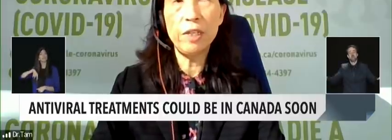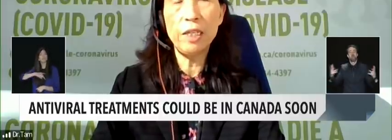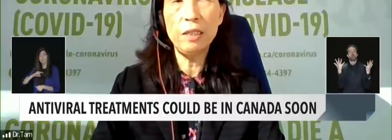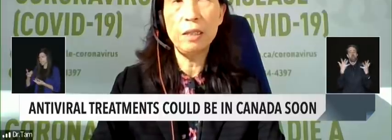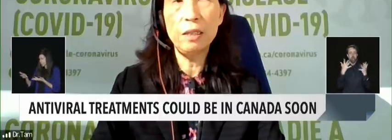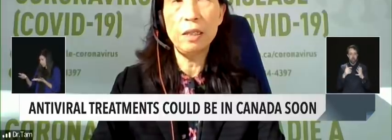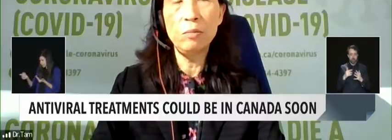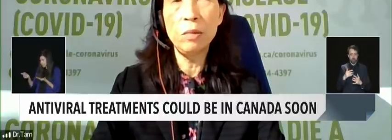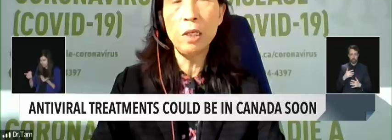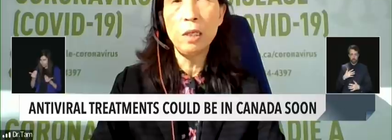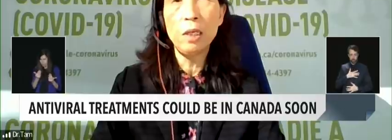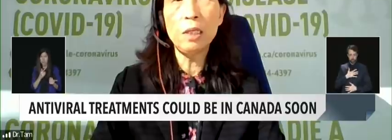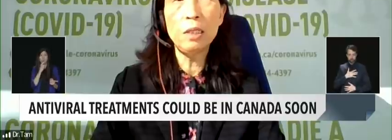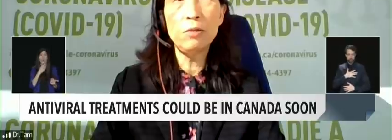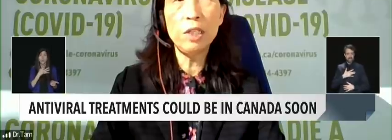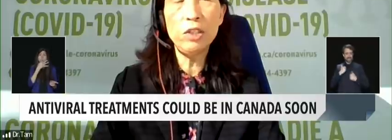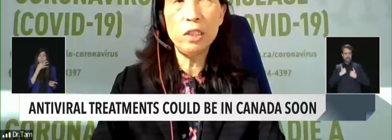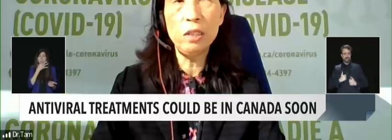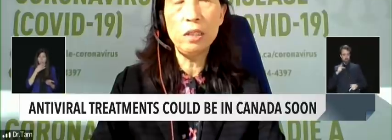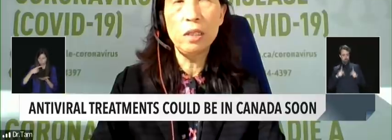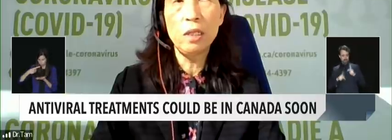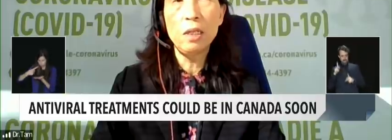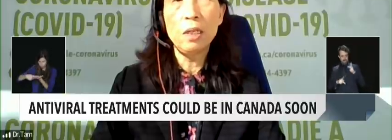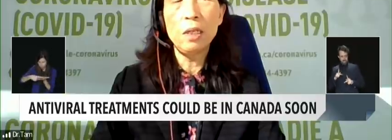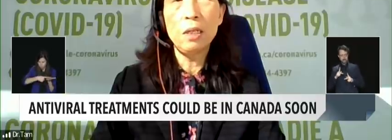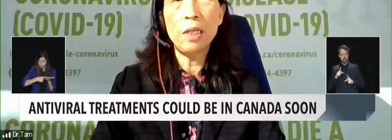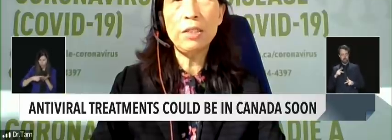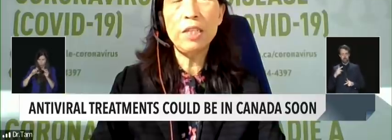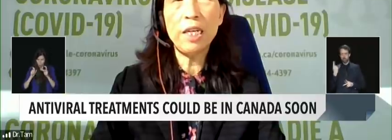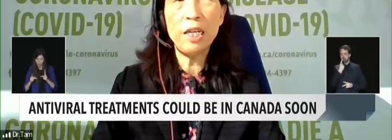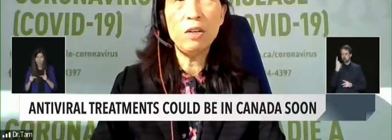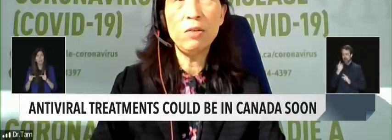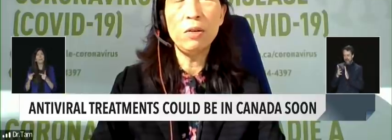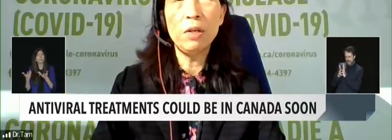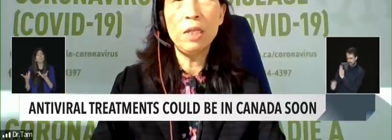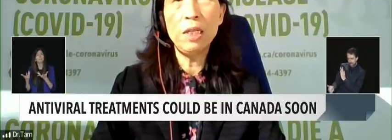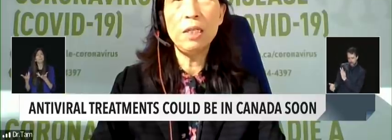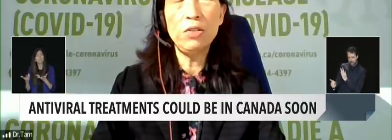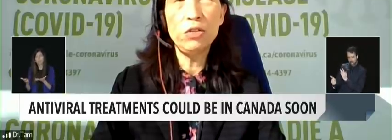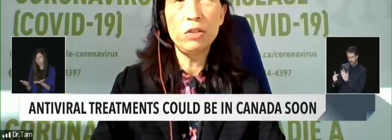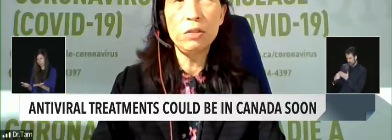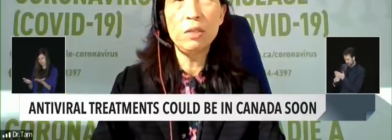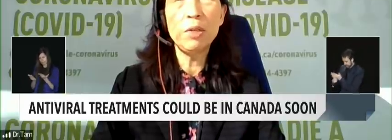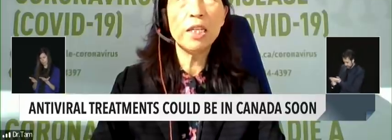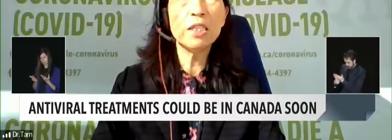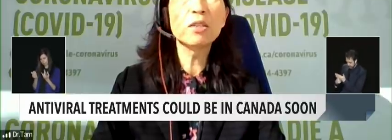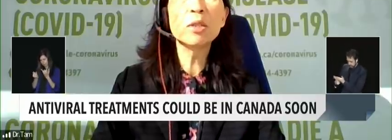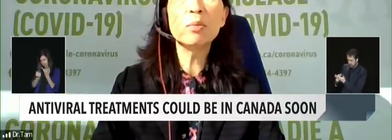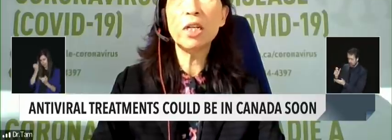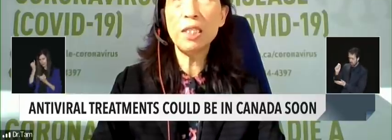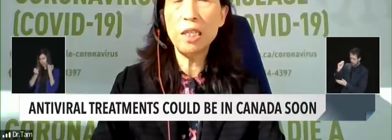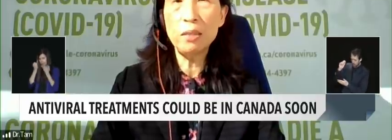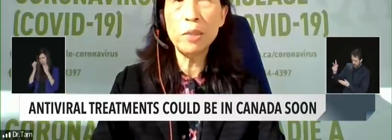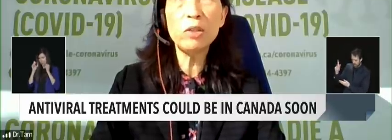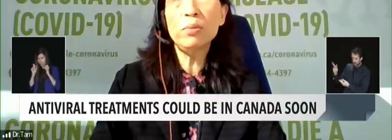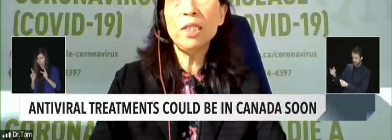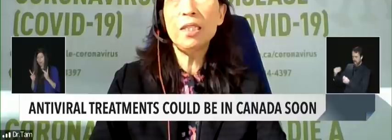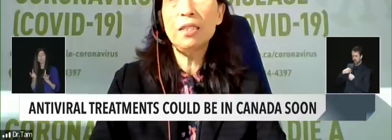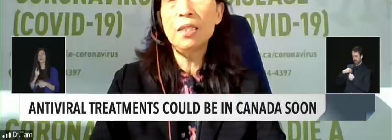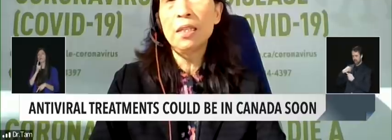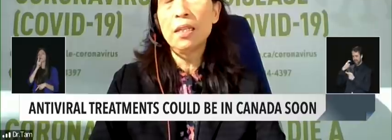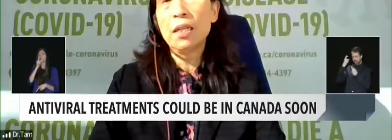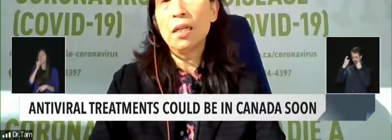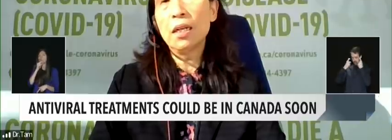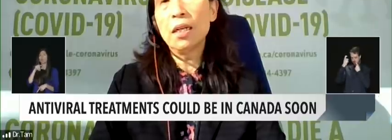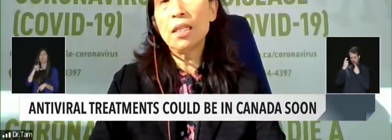provide some considerations as to how the initial supplies could be prioritized, as much as